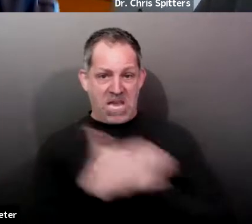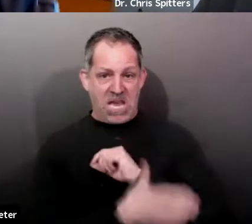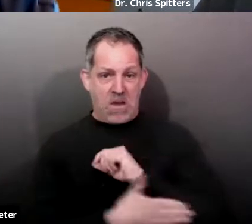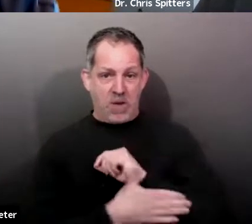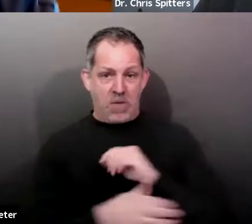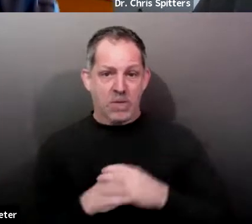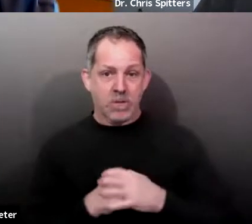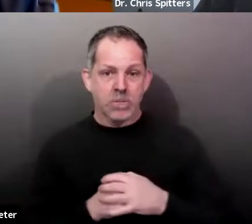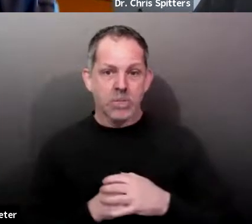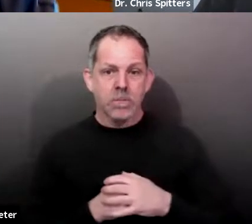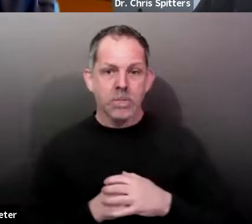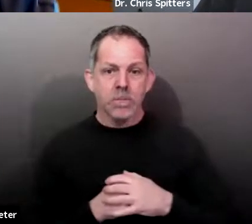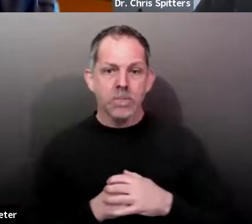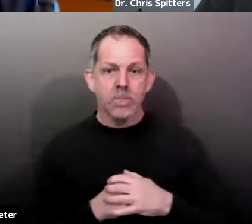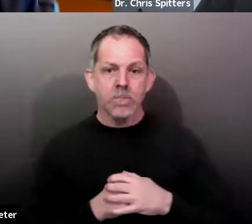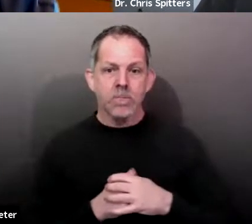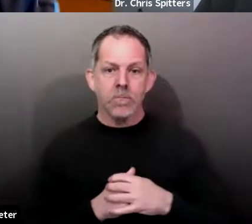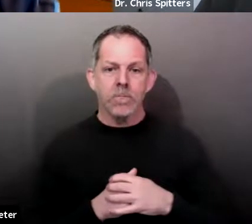to answer that.